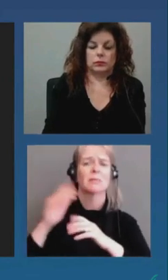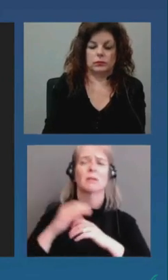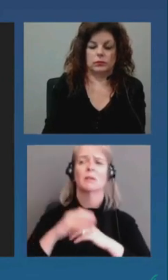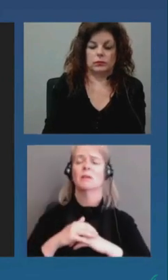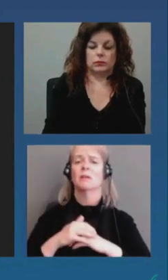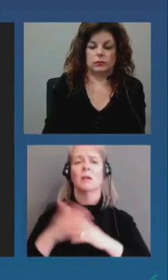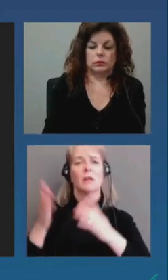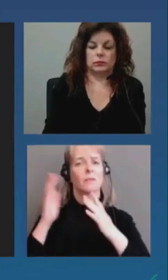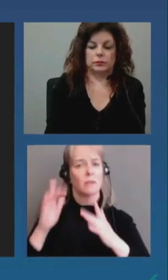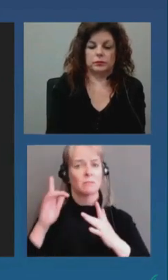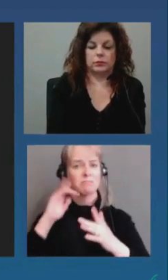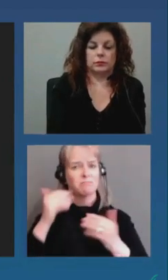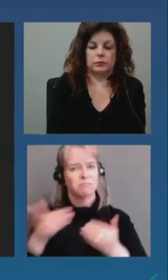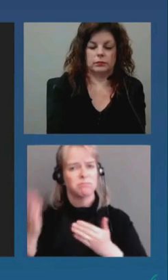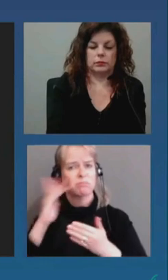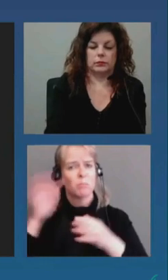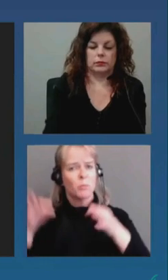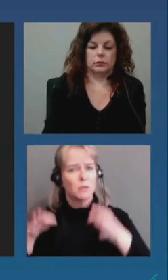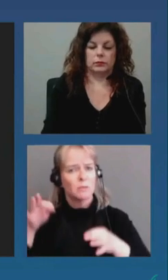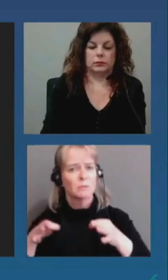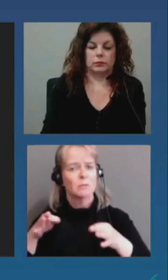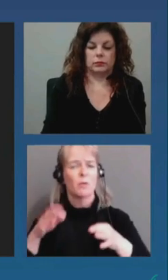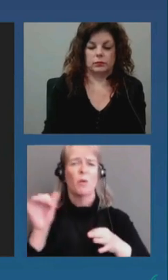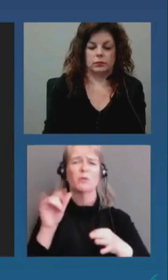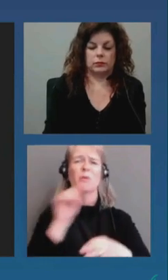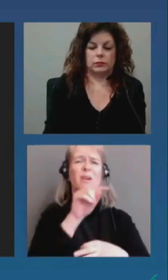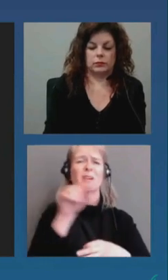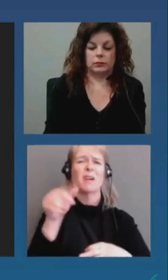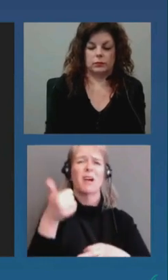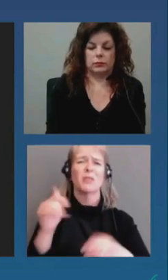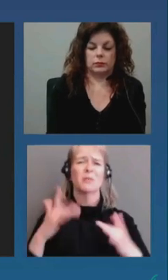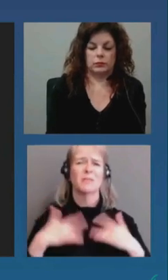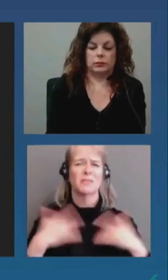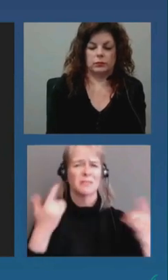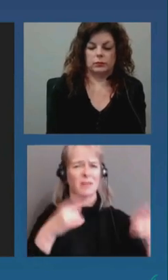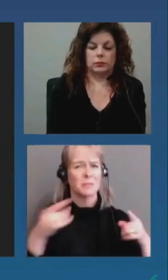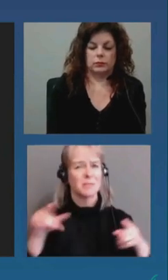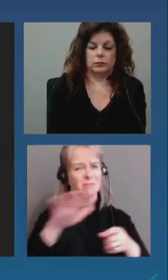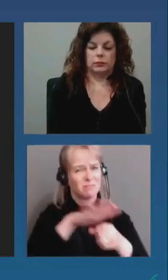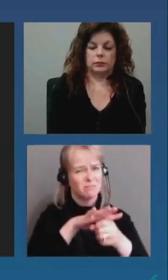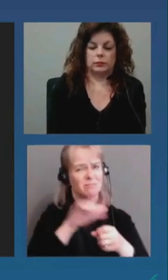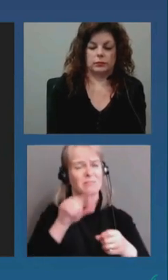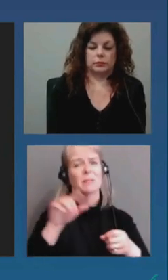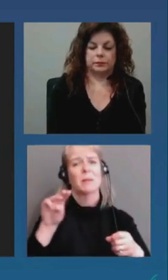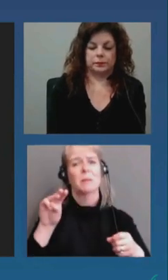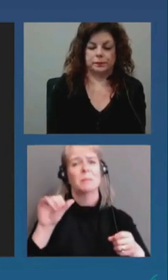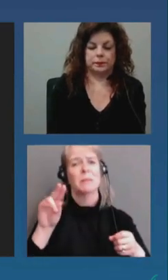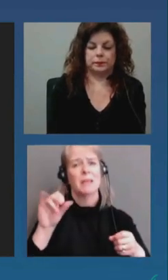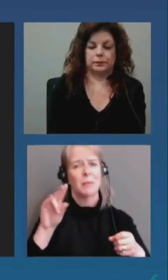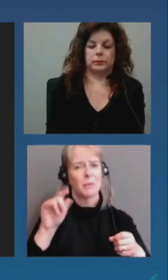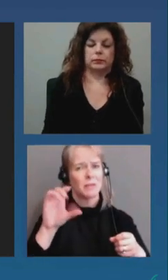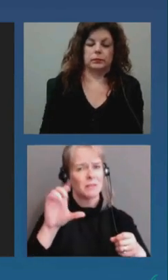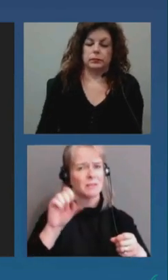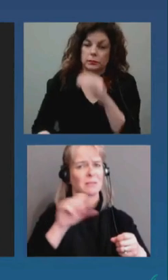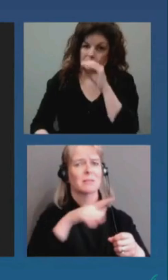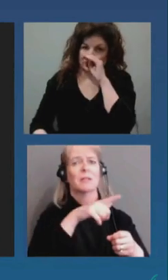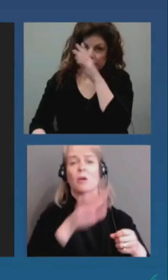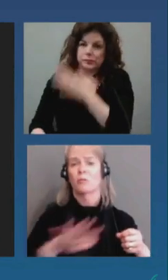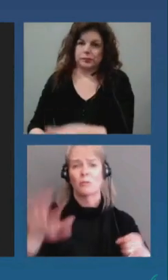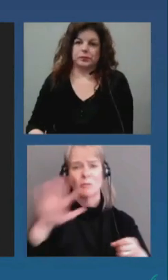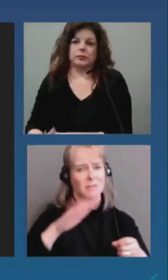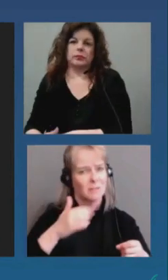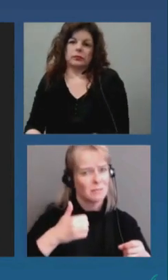unfolding in real time in Minneapolis, across the United States, here in Canada and here in the nation's capital.